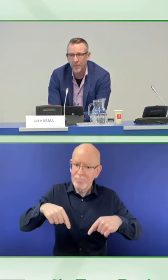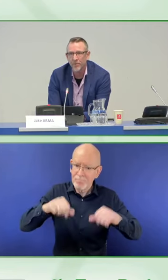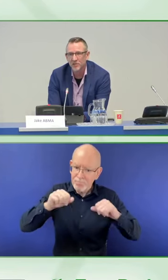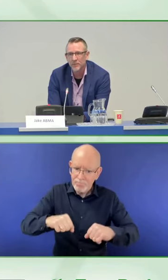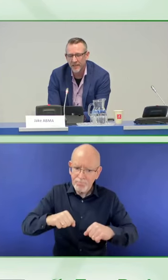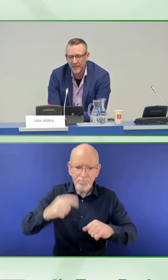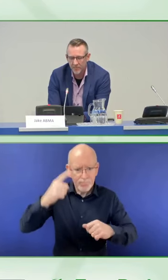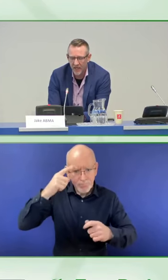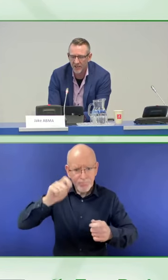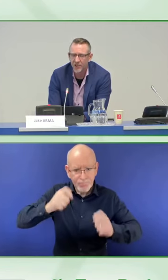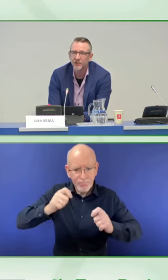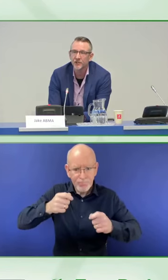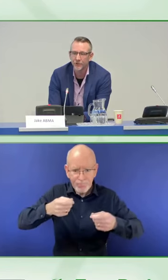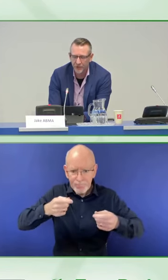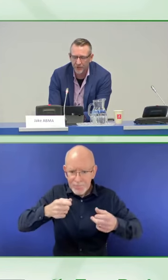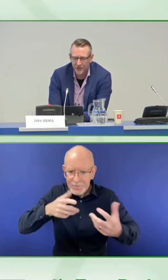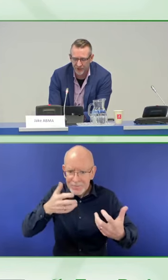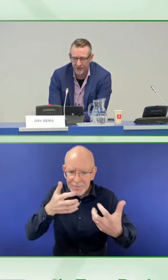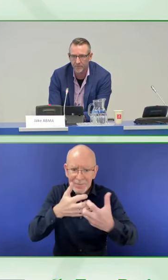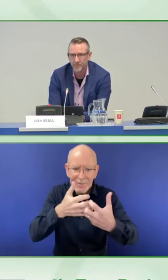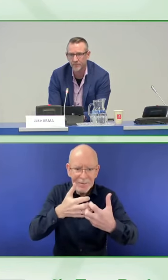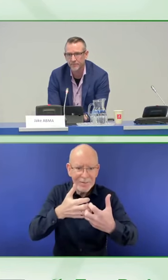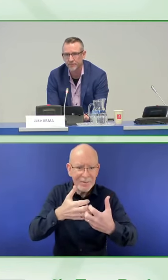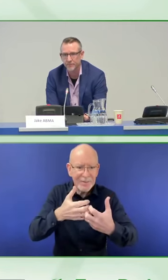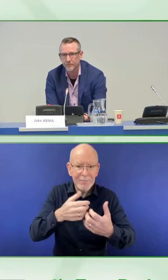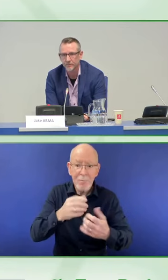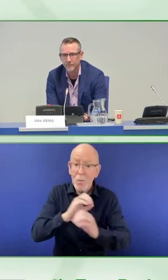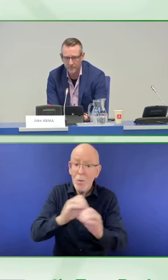enrich and possibly adjust your culture.